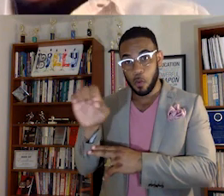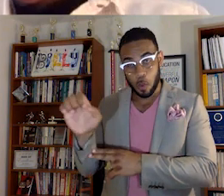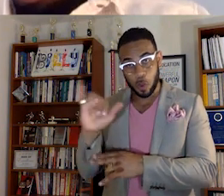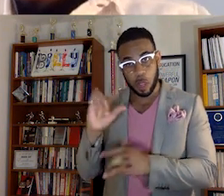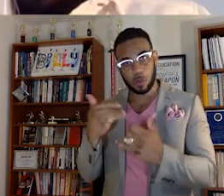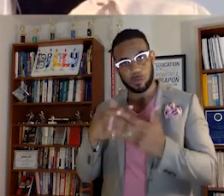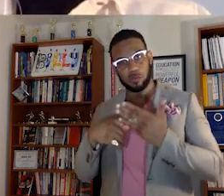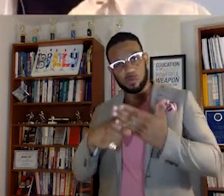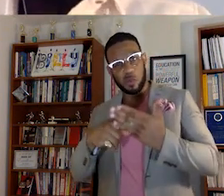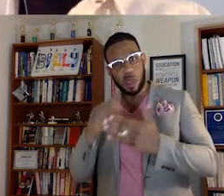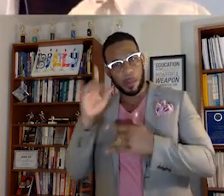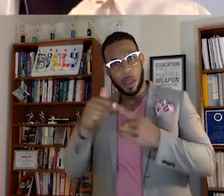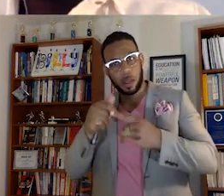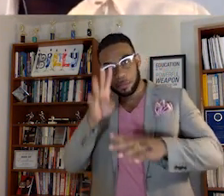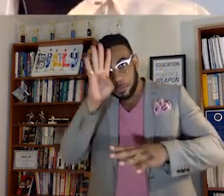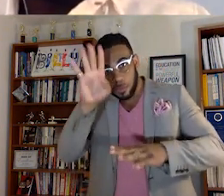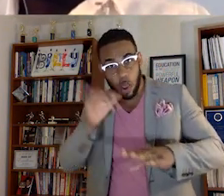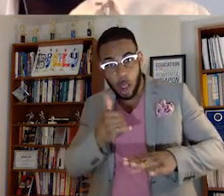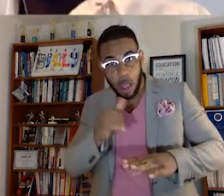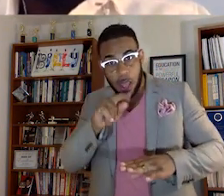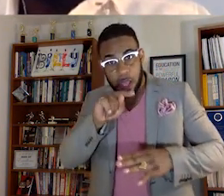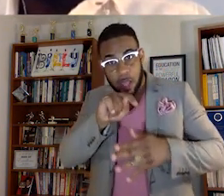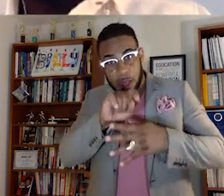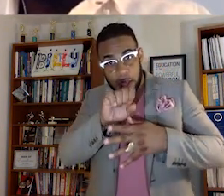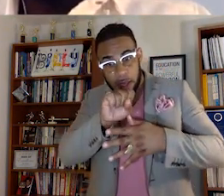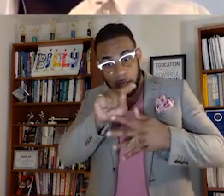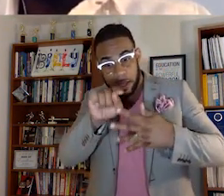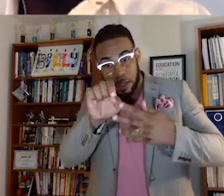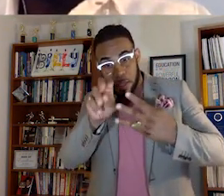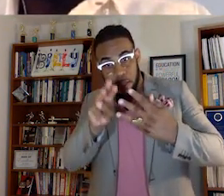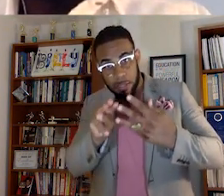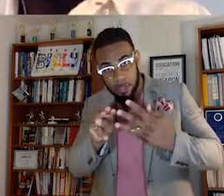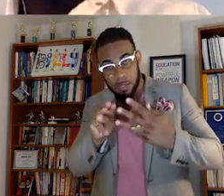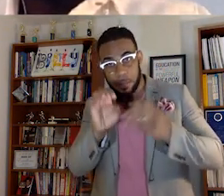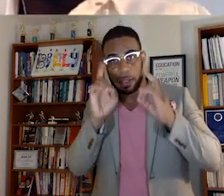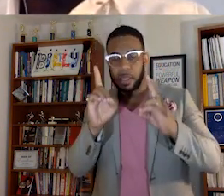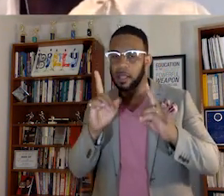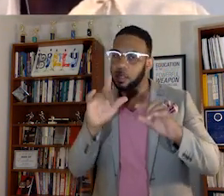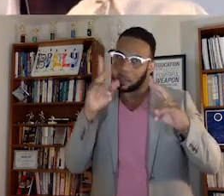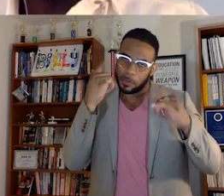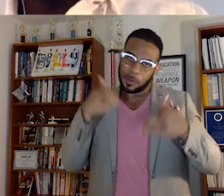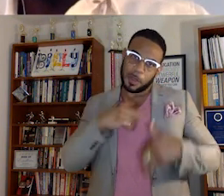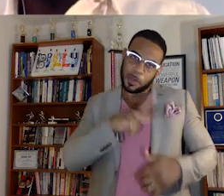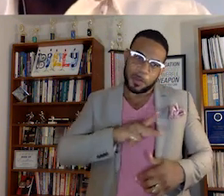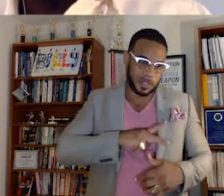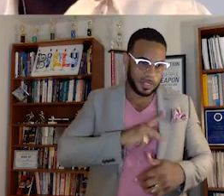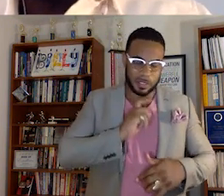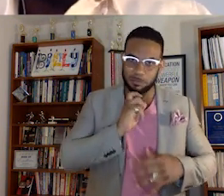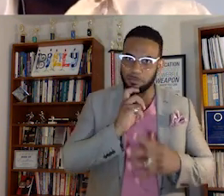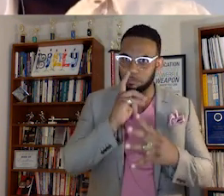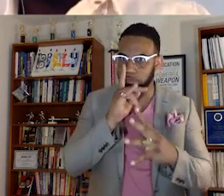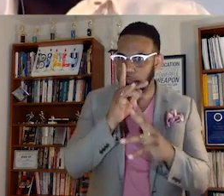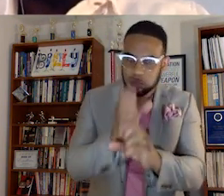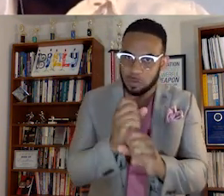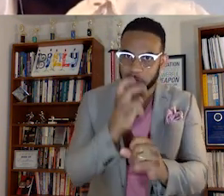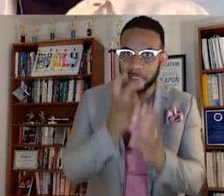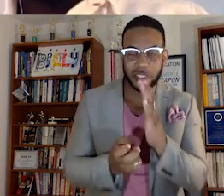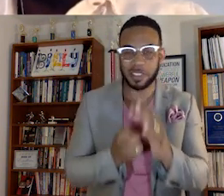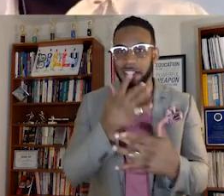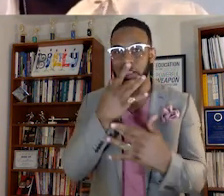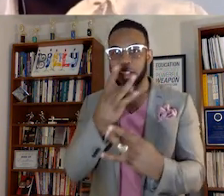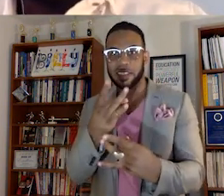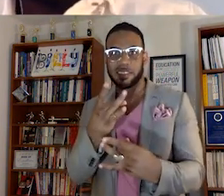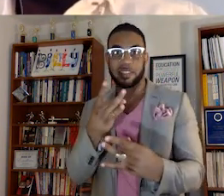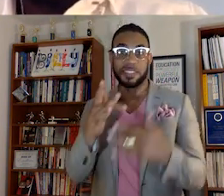come and talk to us about innovating our STEM education. This is a subject that for me personally, I'm deeply interested and excited